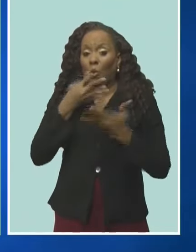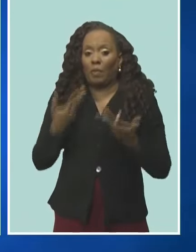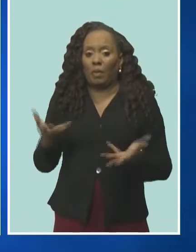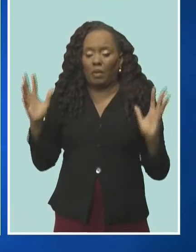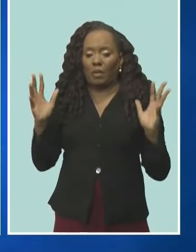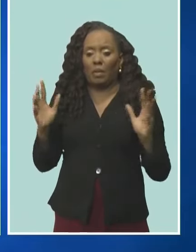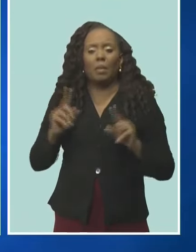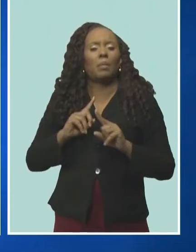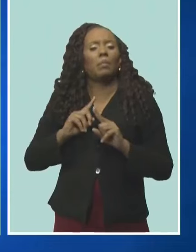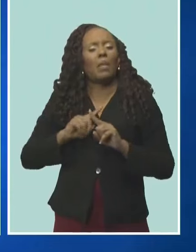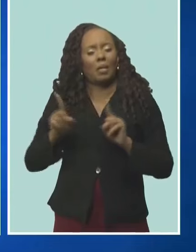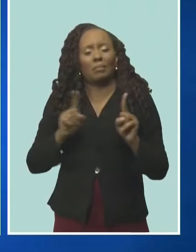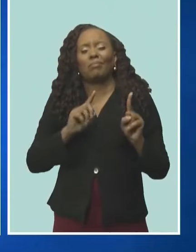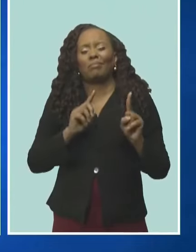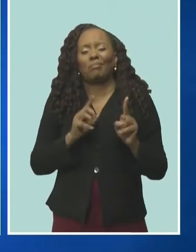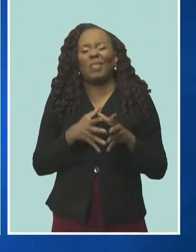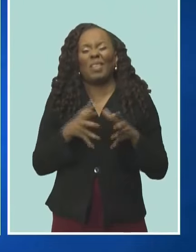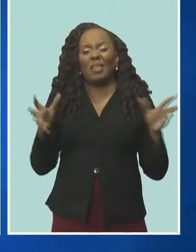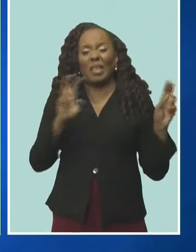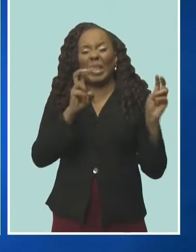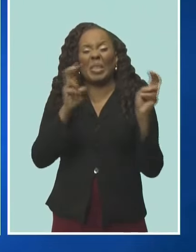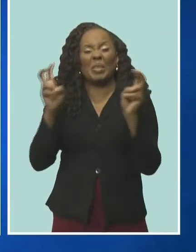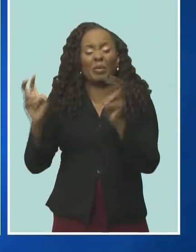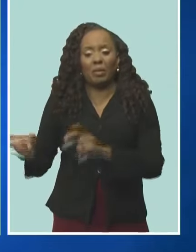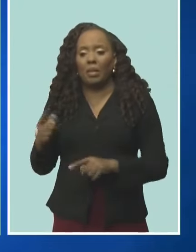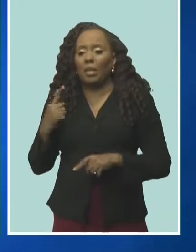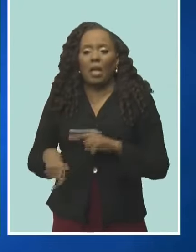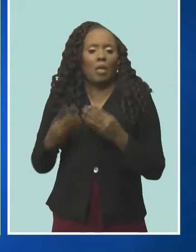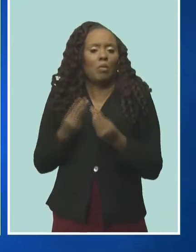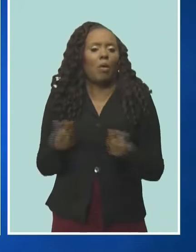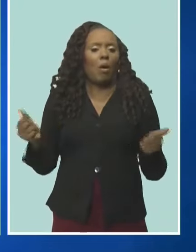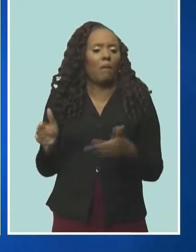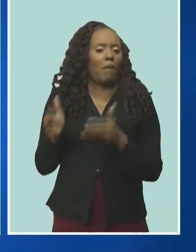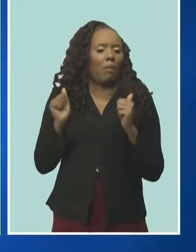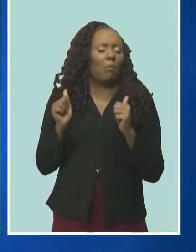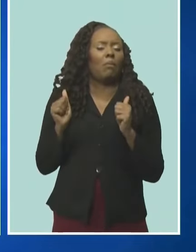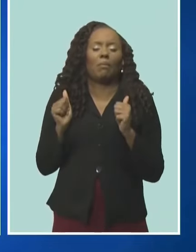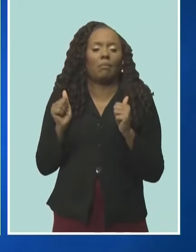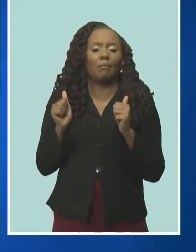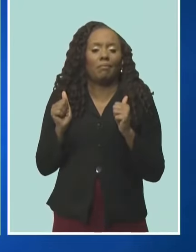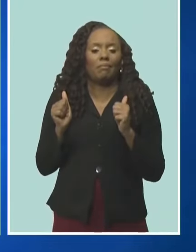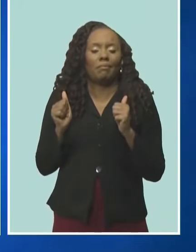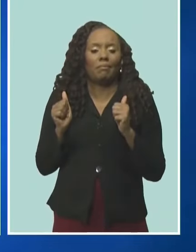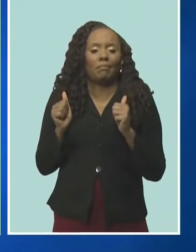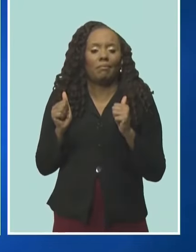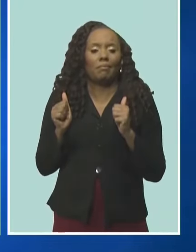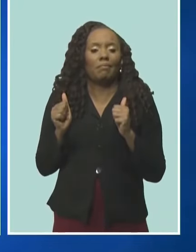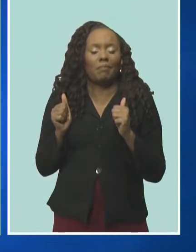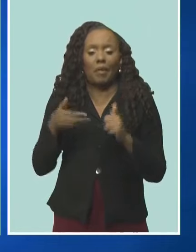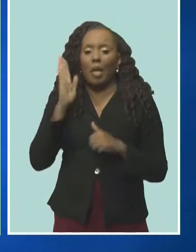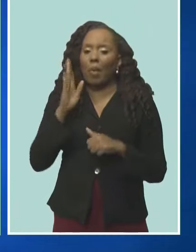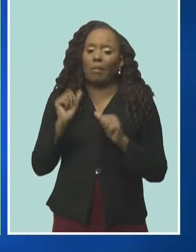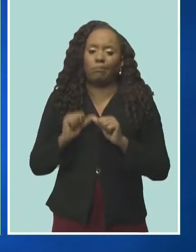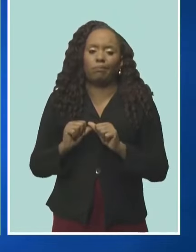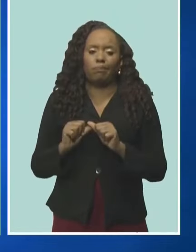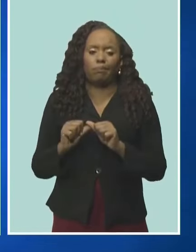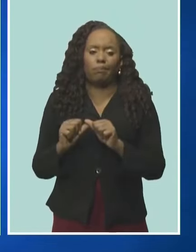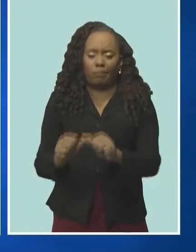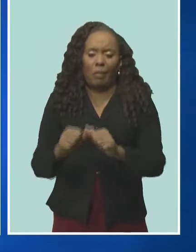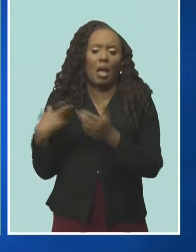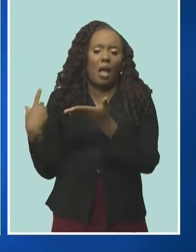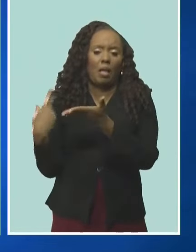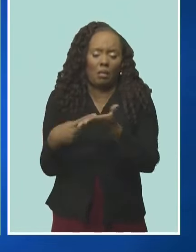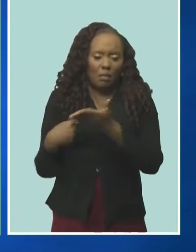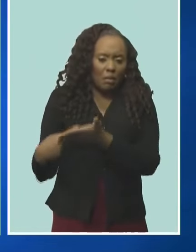many matters and cannot be solved quickly or overnight. And so we are going to have to continue to have